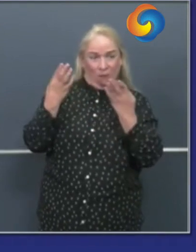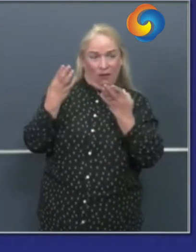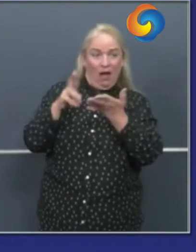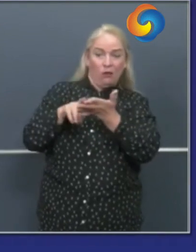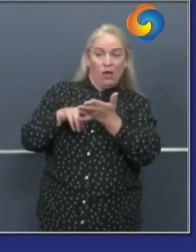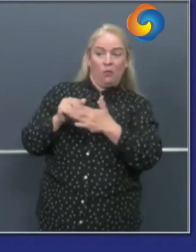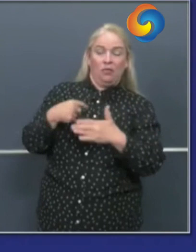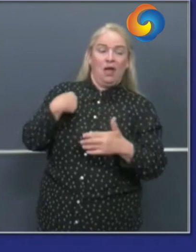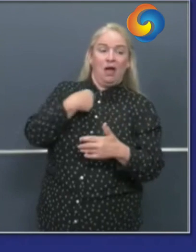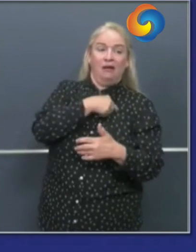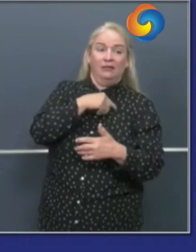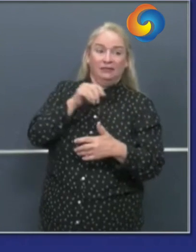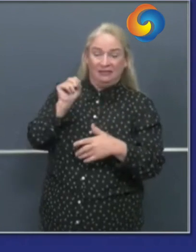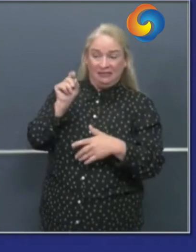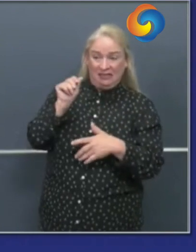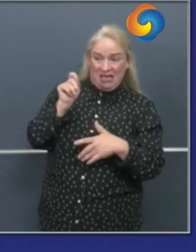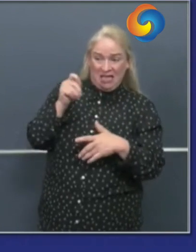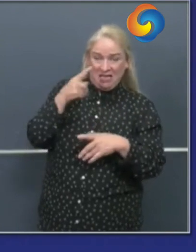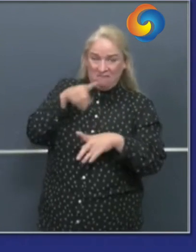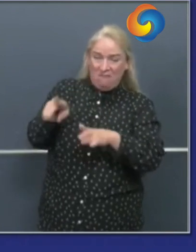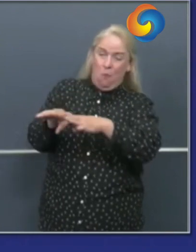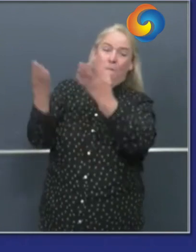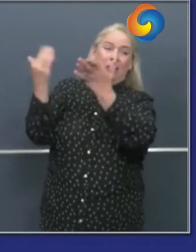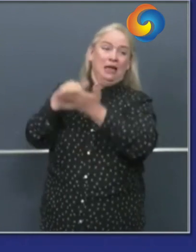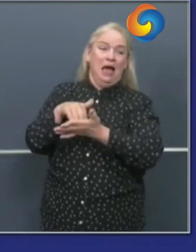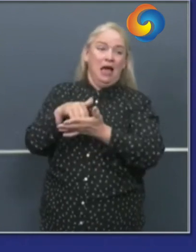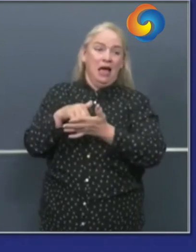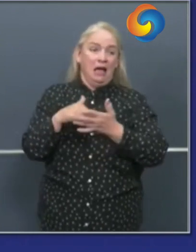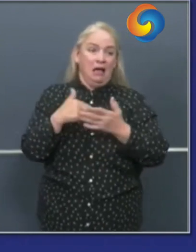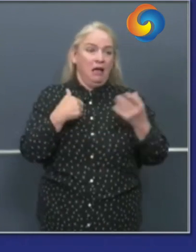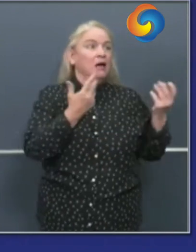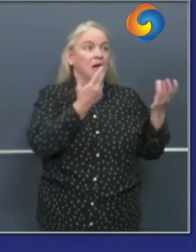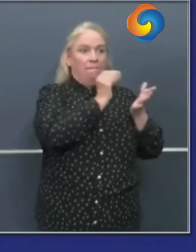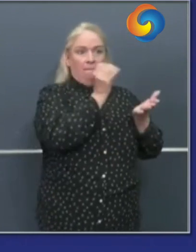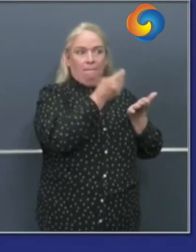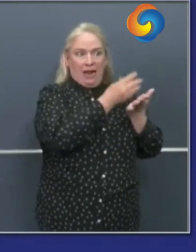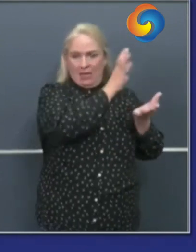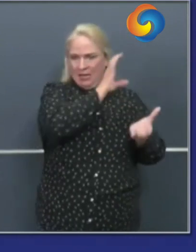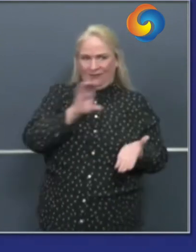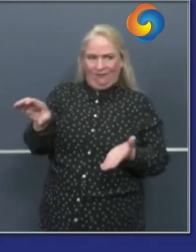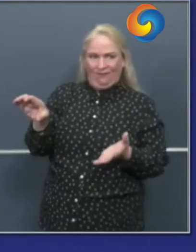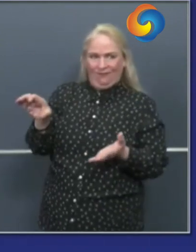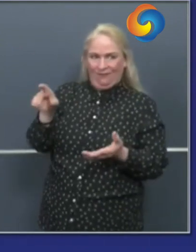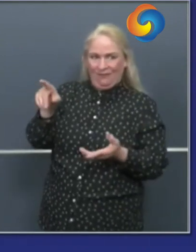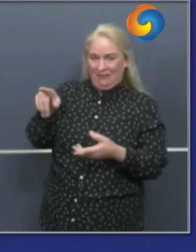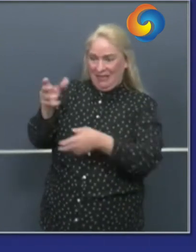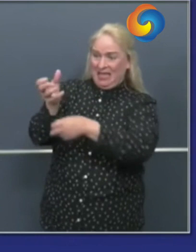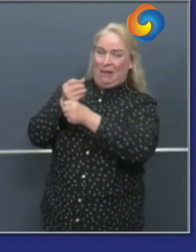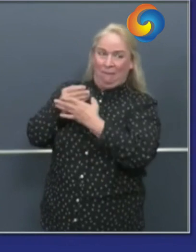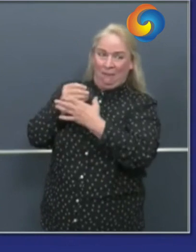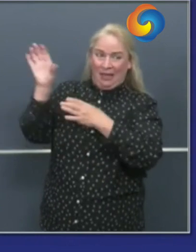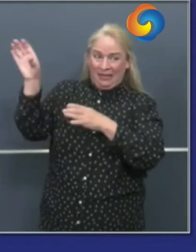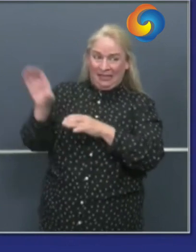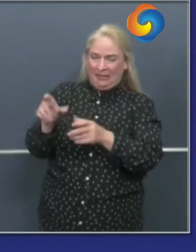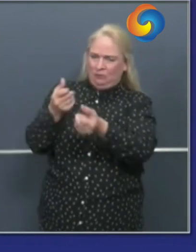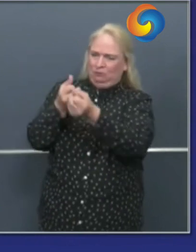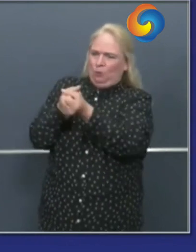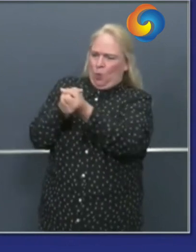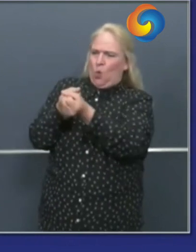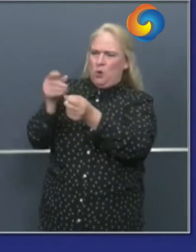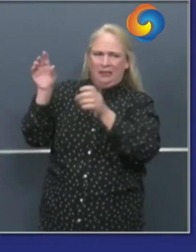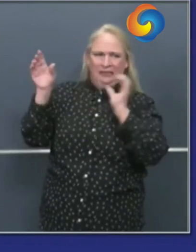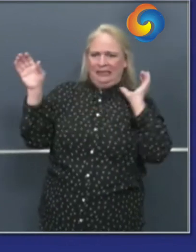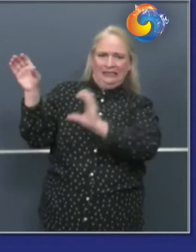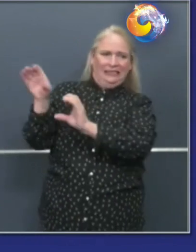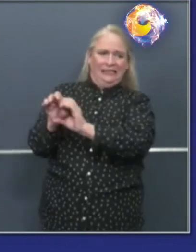resources beyond just emergency resources to establish a longer term framework of support we did not have pre-